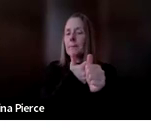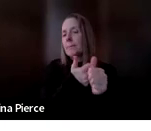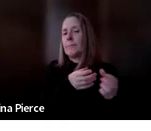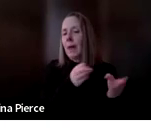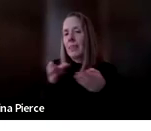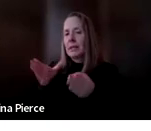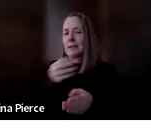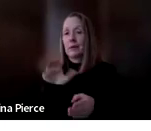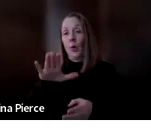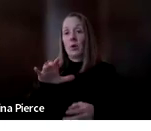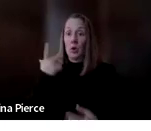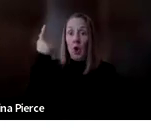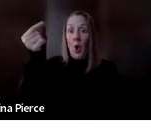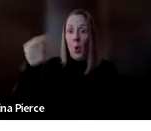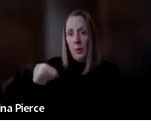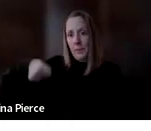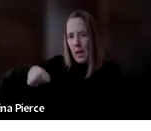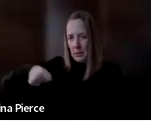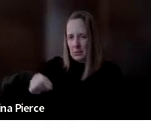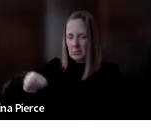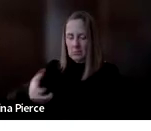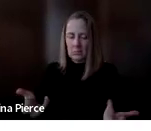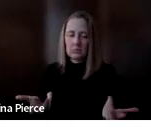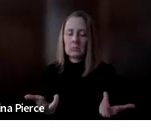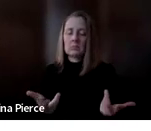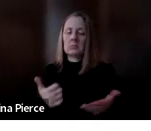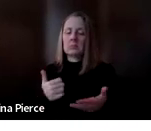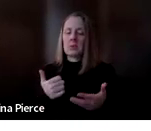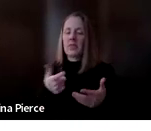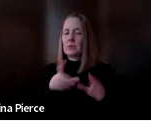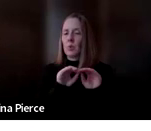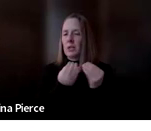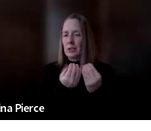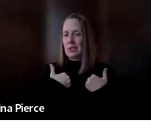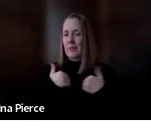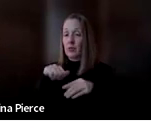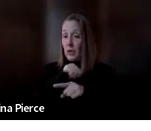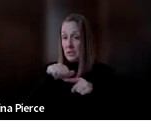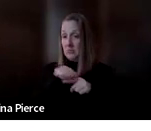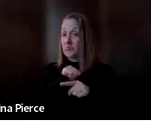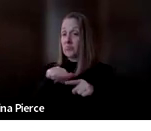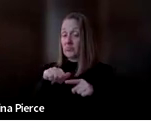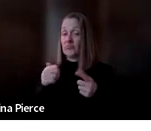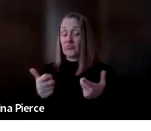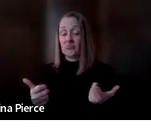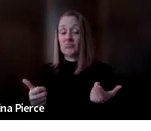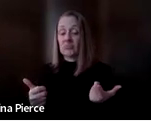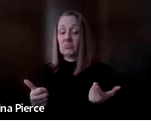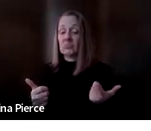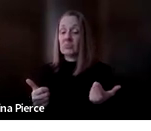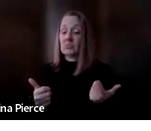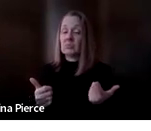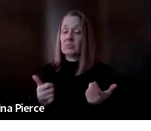that kind of thing um many of these websites and organizations have training available as well a lot of it is